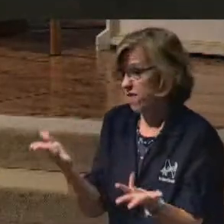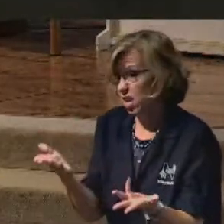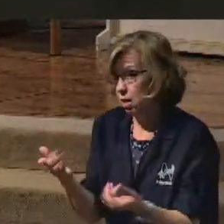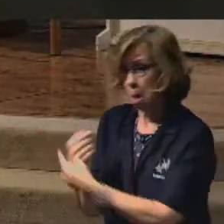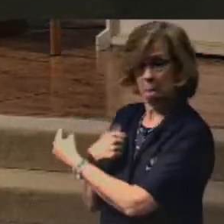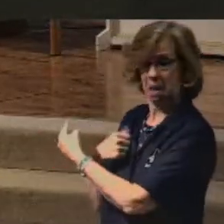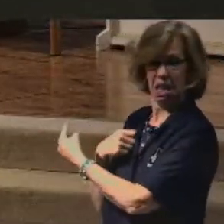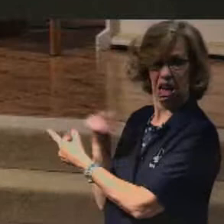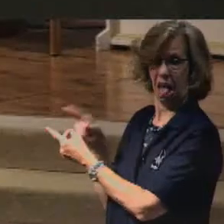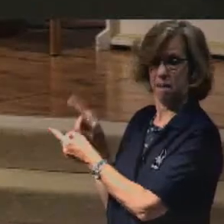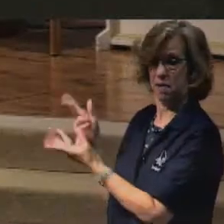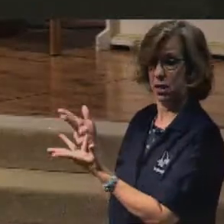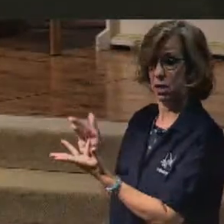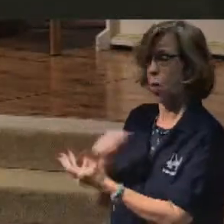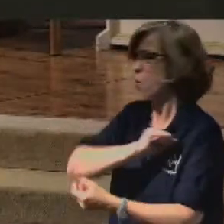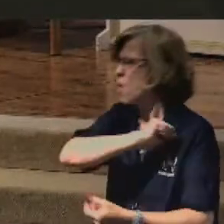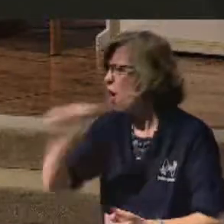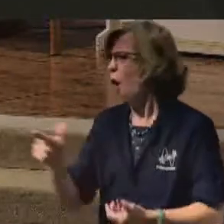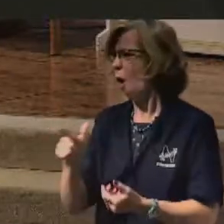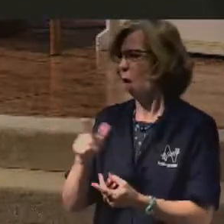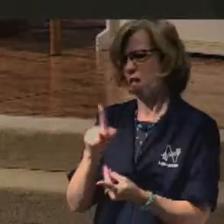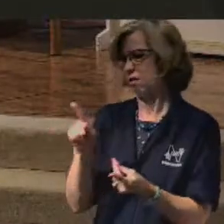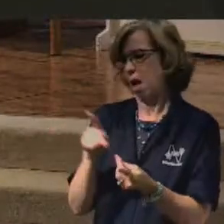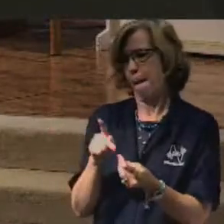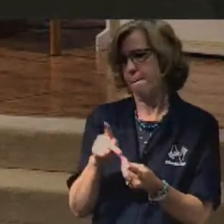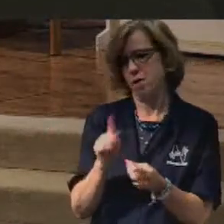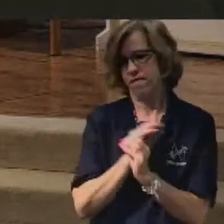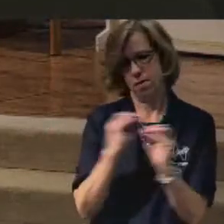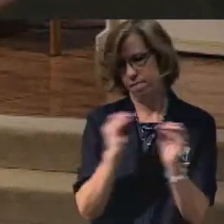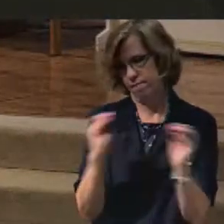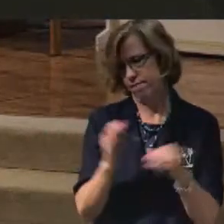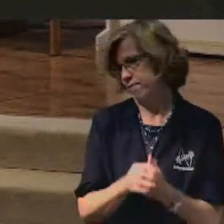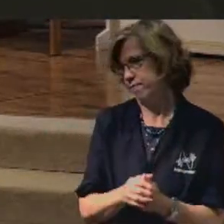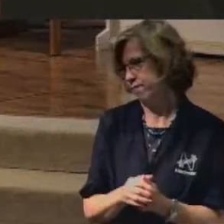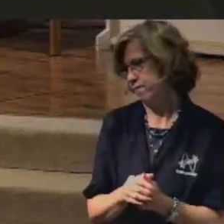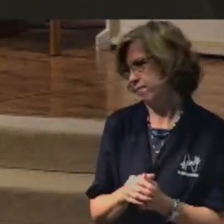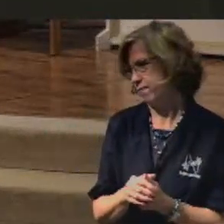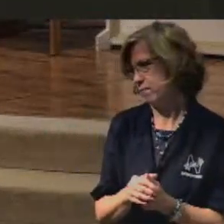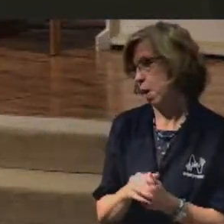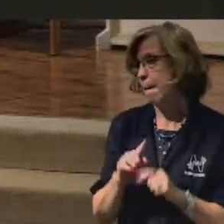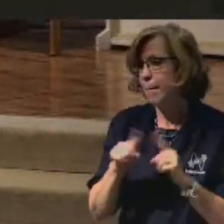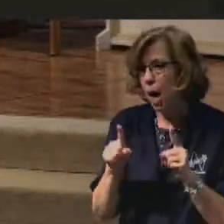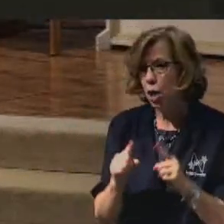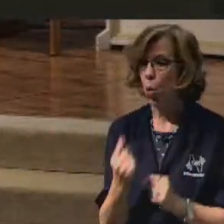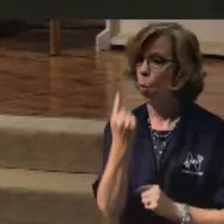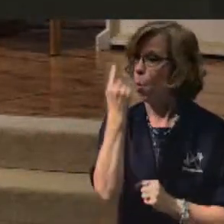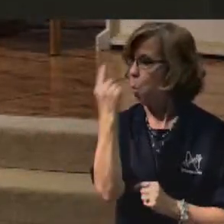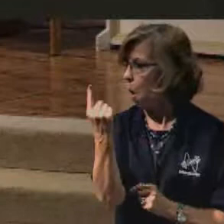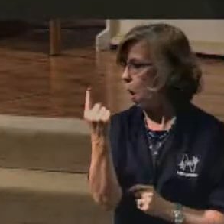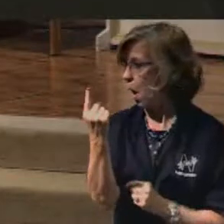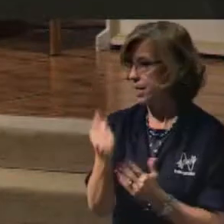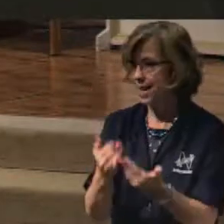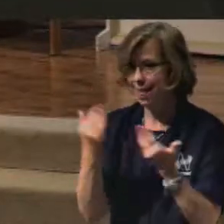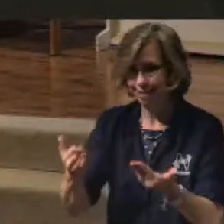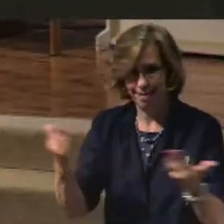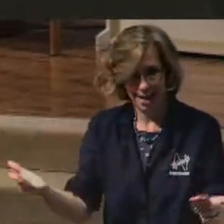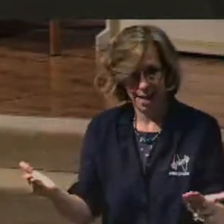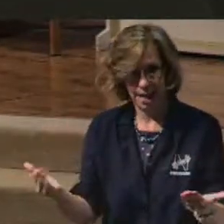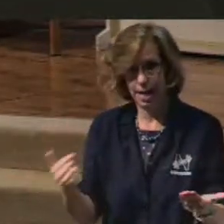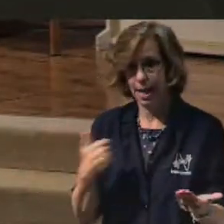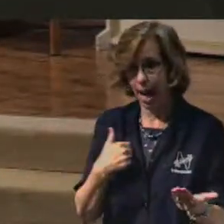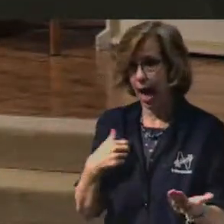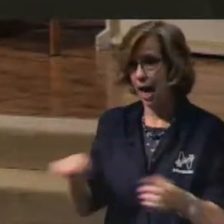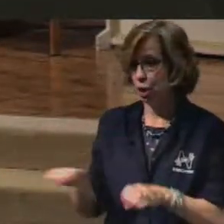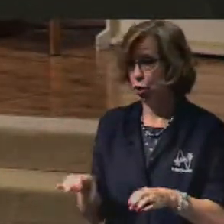all do. We all fall short. I count not myself to have apprehended. But this one thing I do